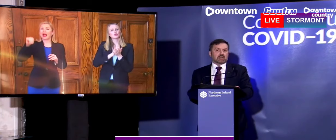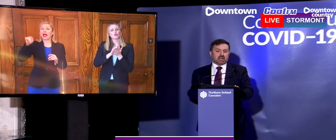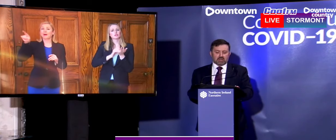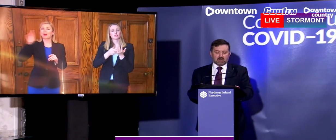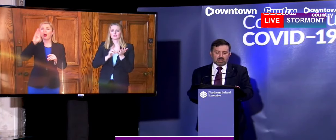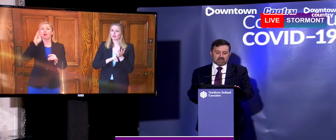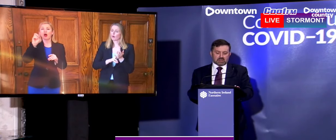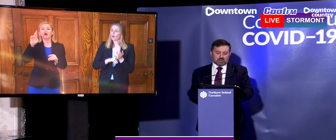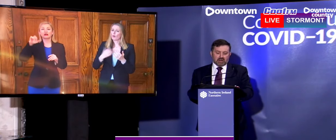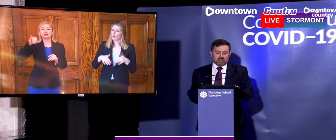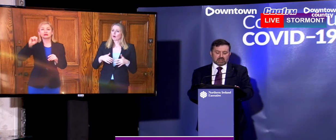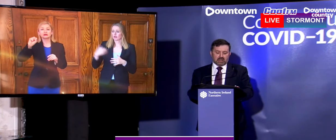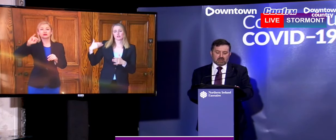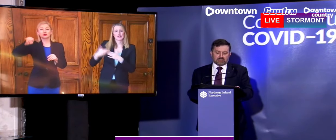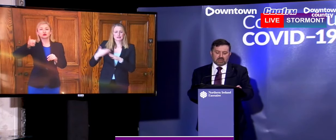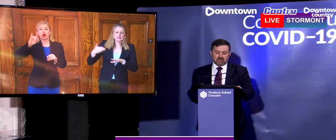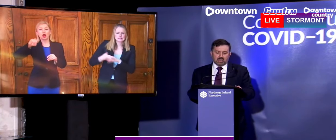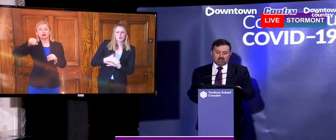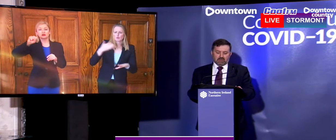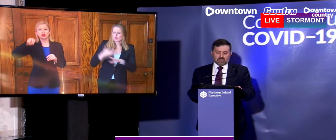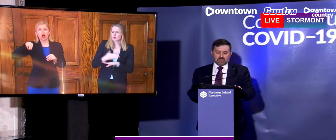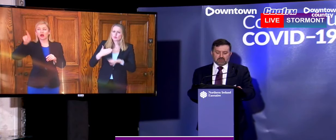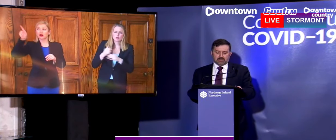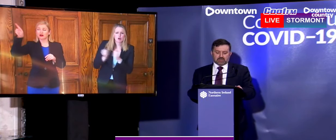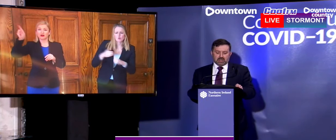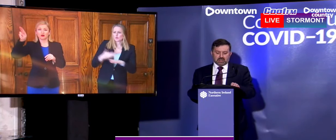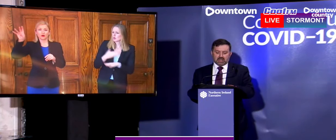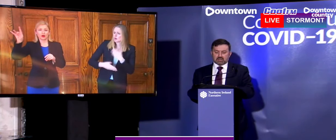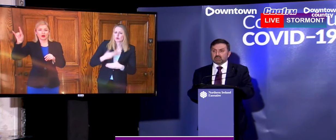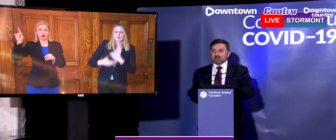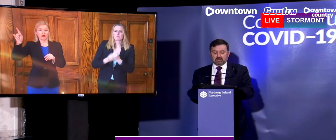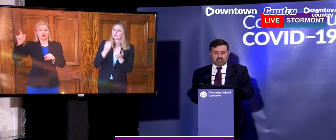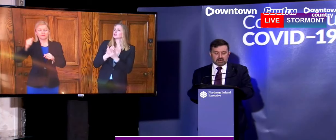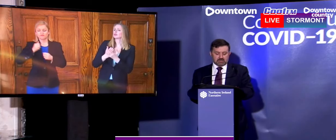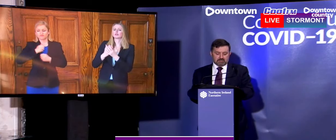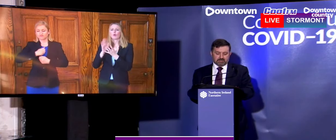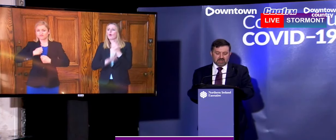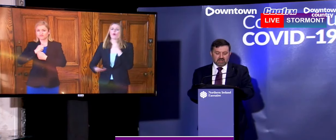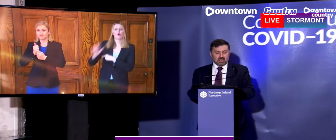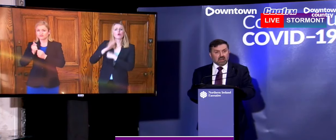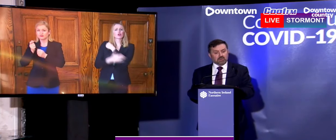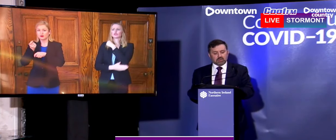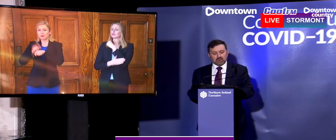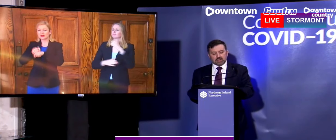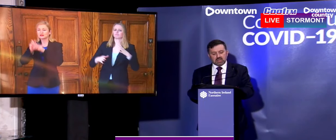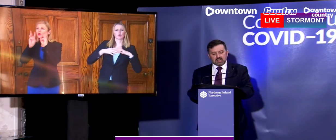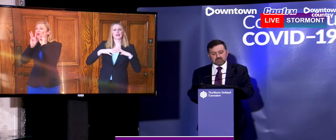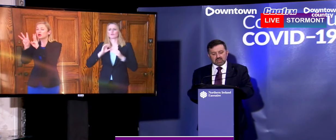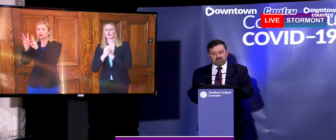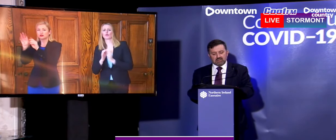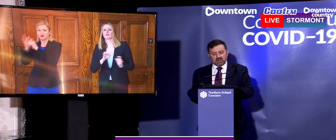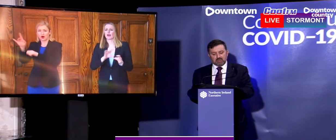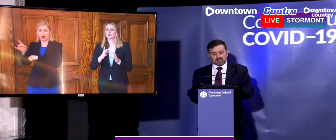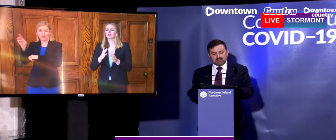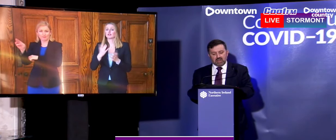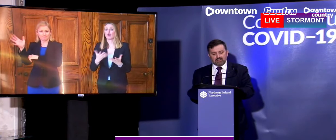alongside his cabinet colleagues to prepare the entire country for the surge in cases of coronavirus. I have no doubt that he's